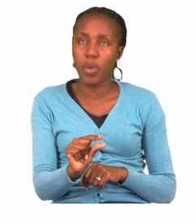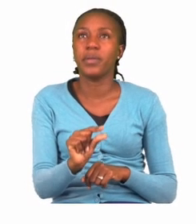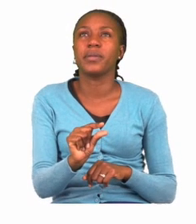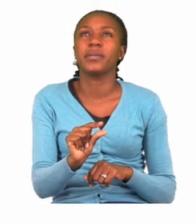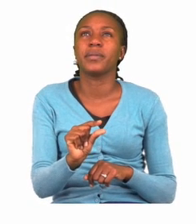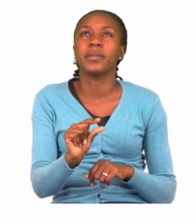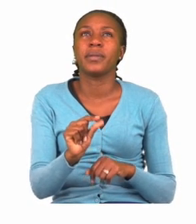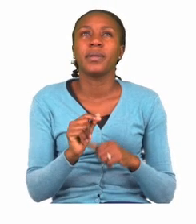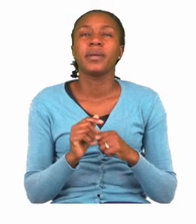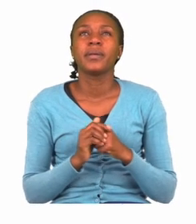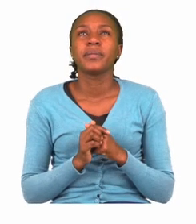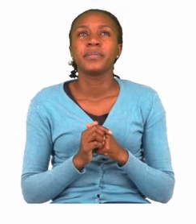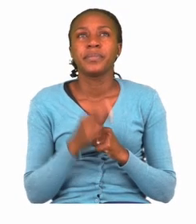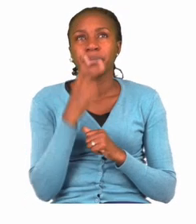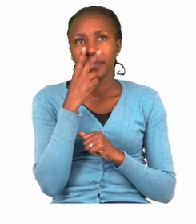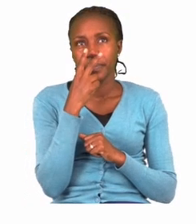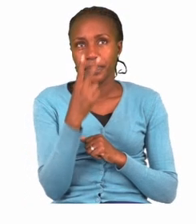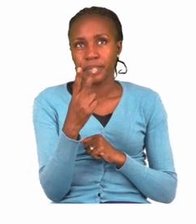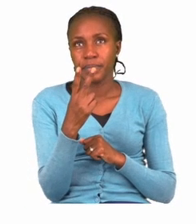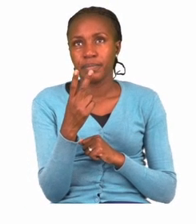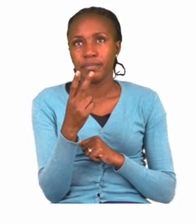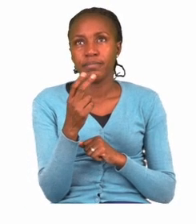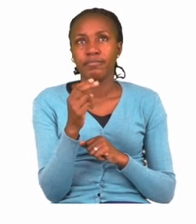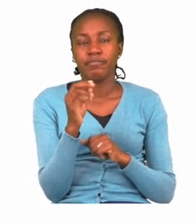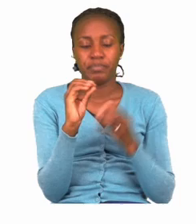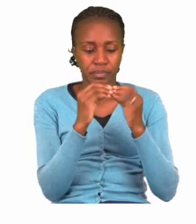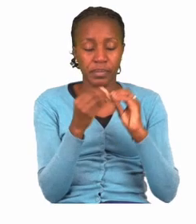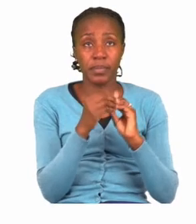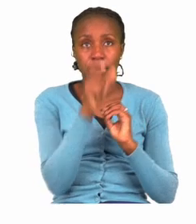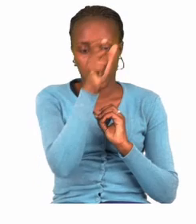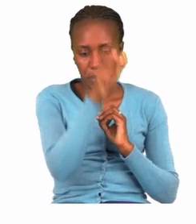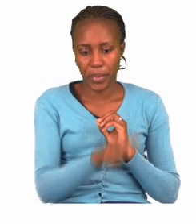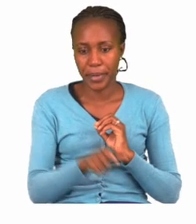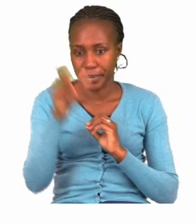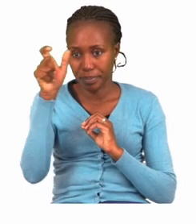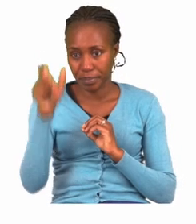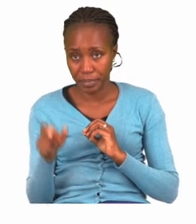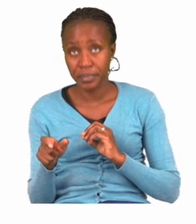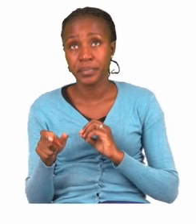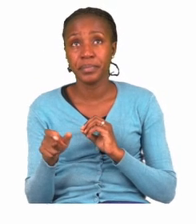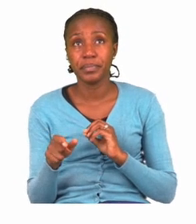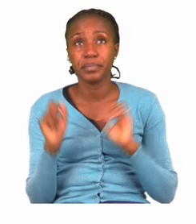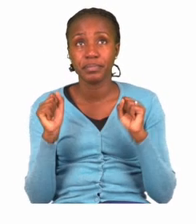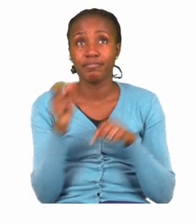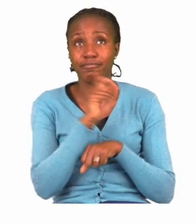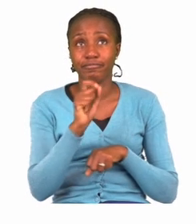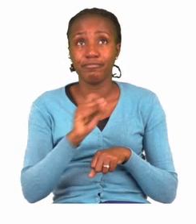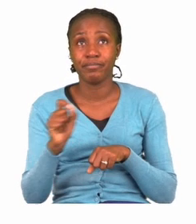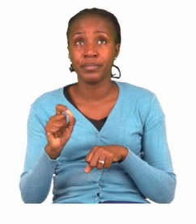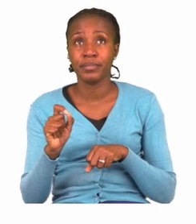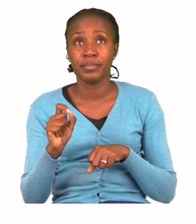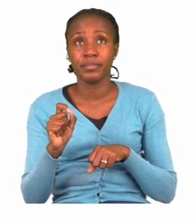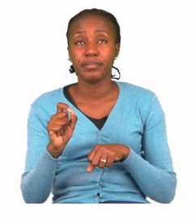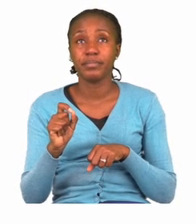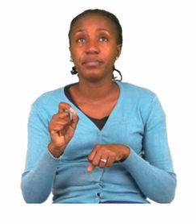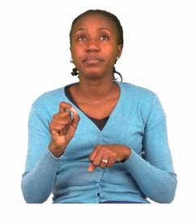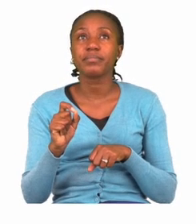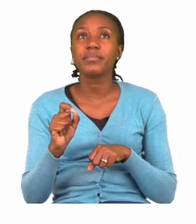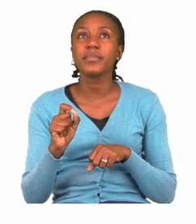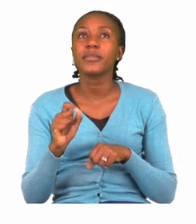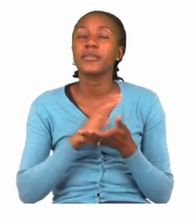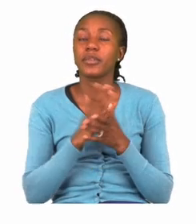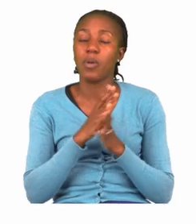Now there you will see you have a few numbers that you have to write that are more,